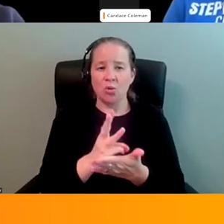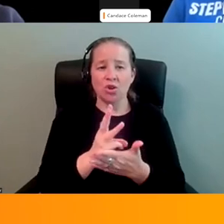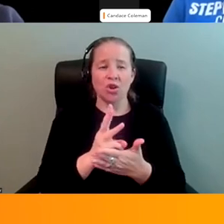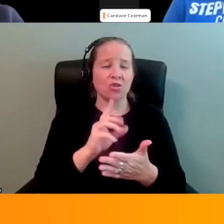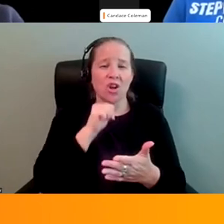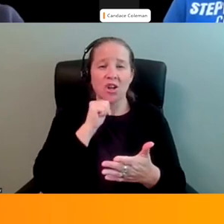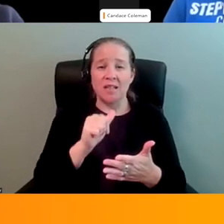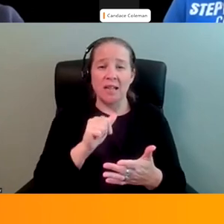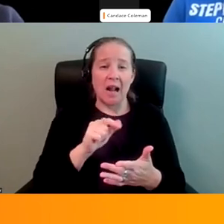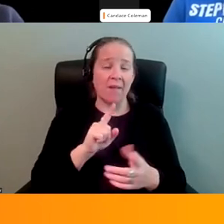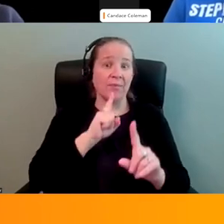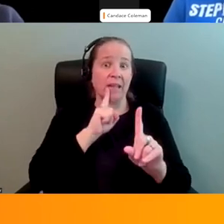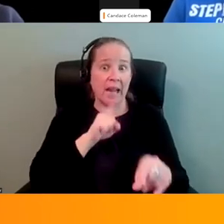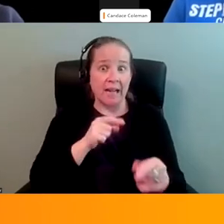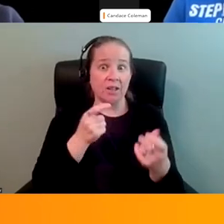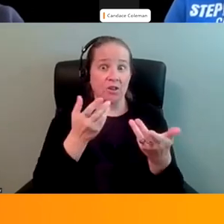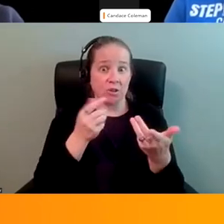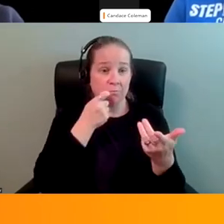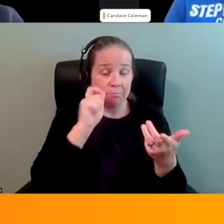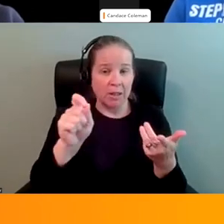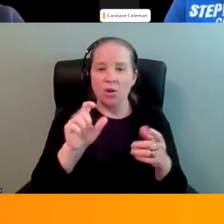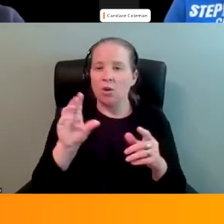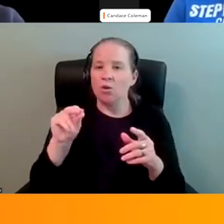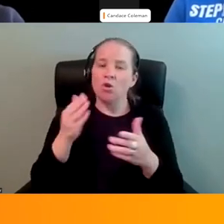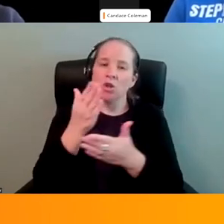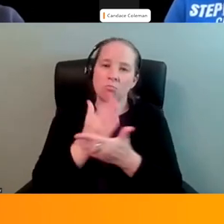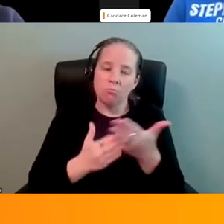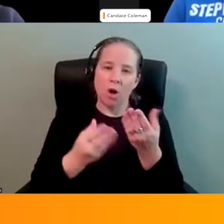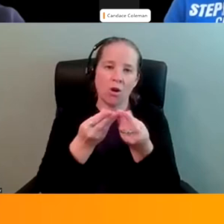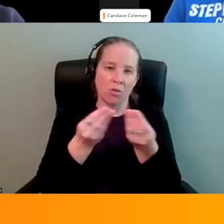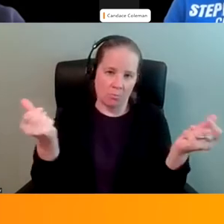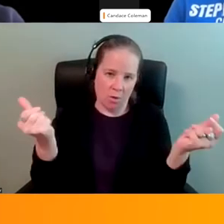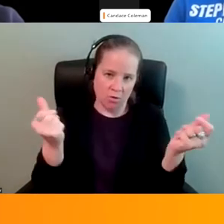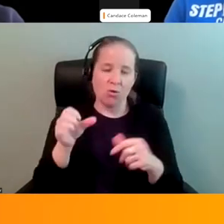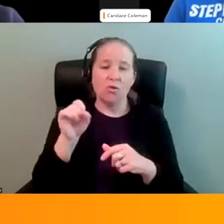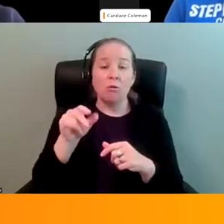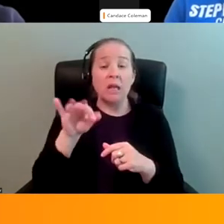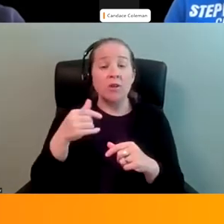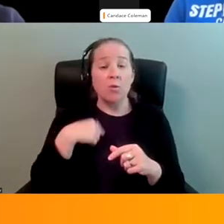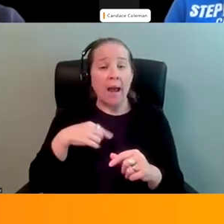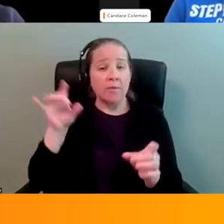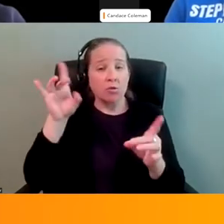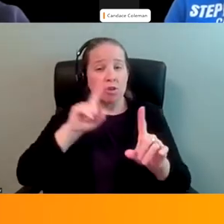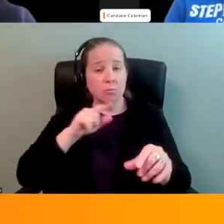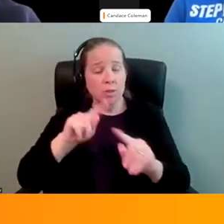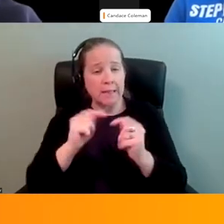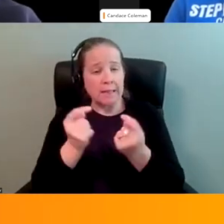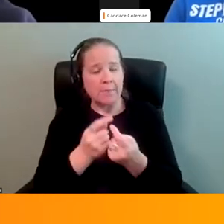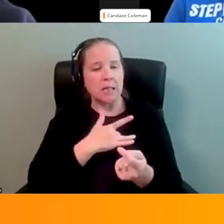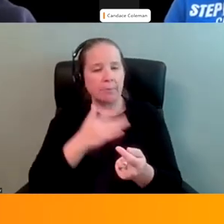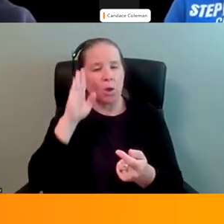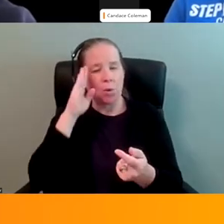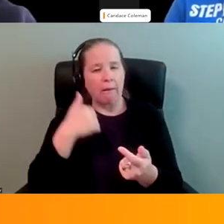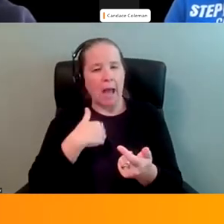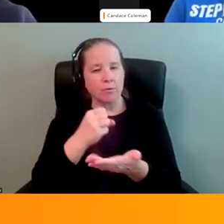not the answer. We're just a piece of the puzzle. And if you have a crisis response team, it's usually going to have a social